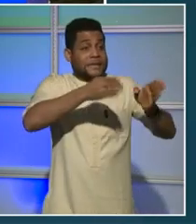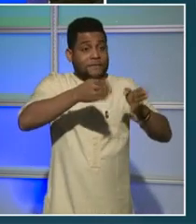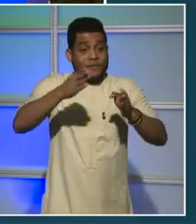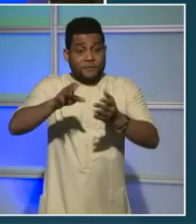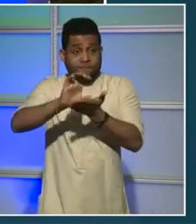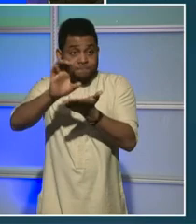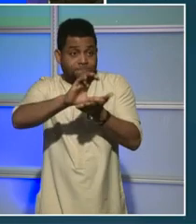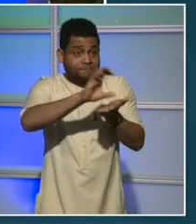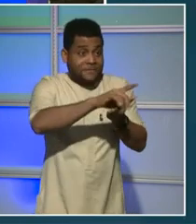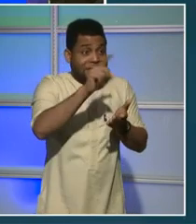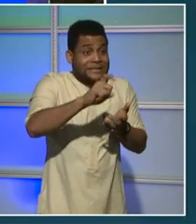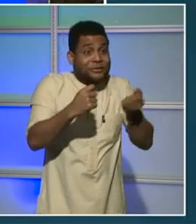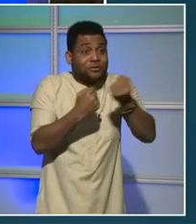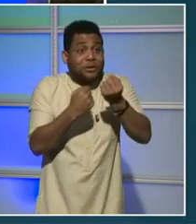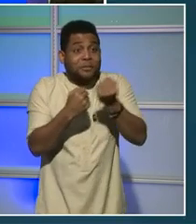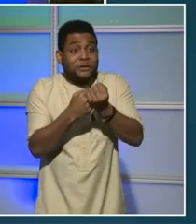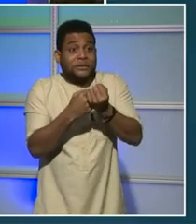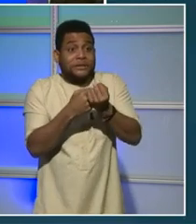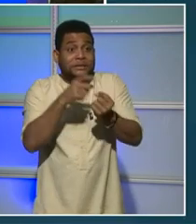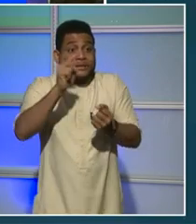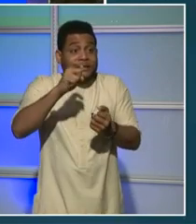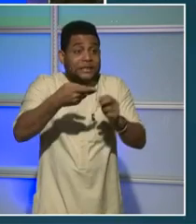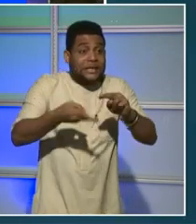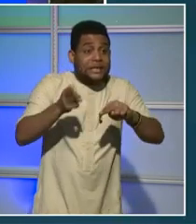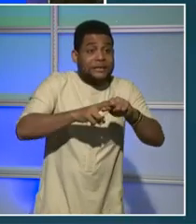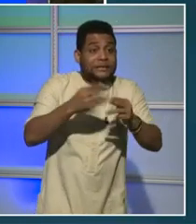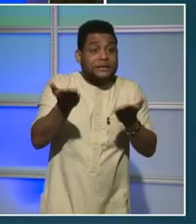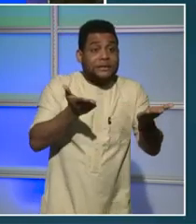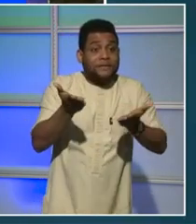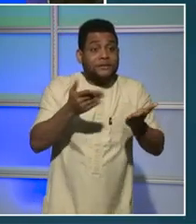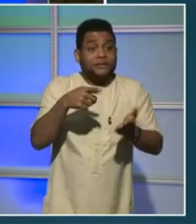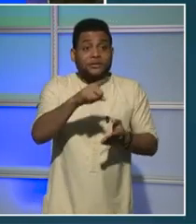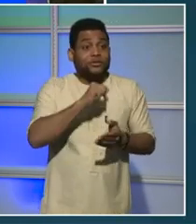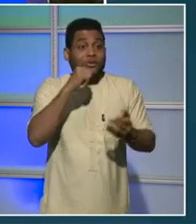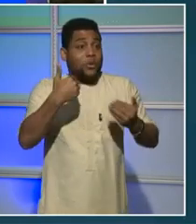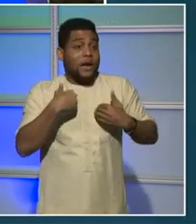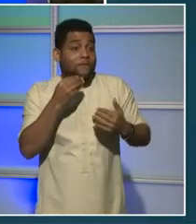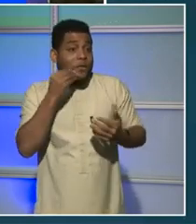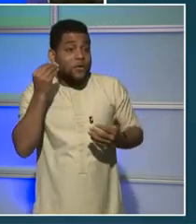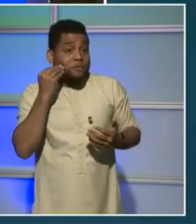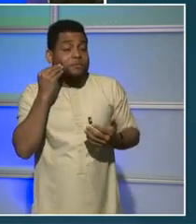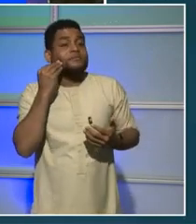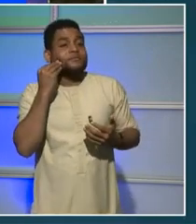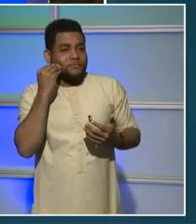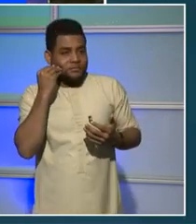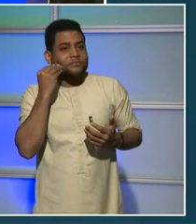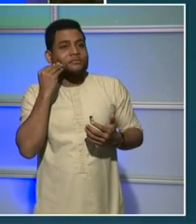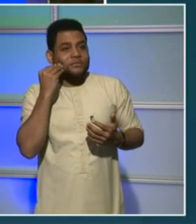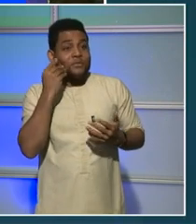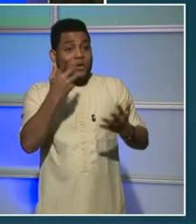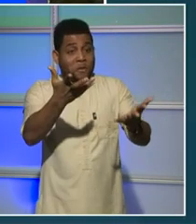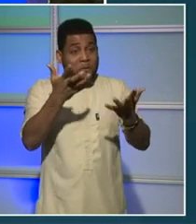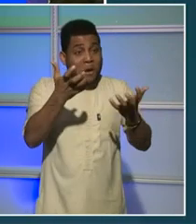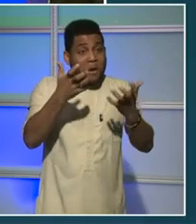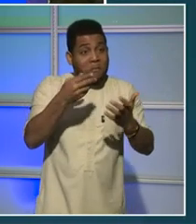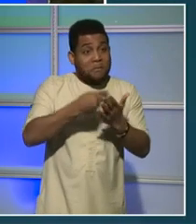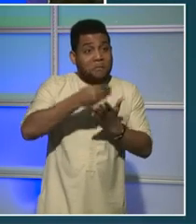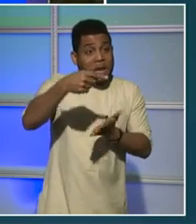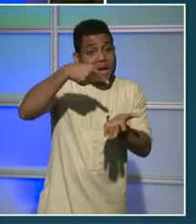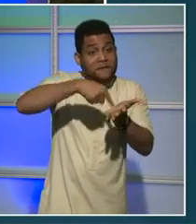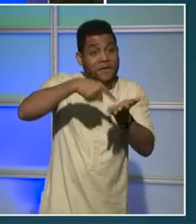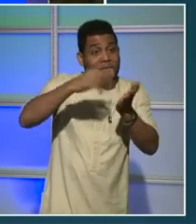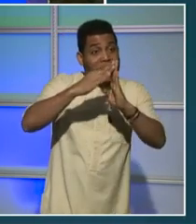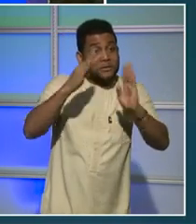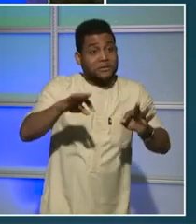and need additional services for our homeless residents, those that are targeted affordable housing for families that just quite